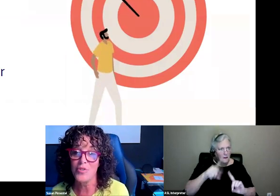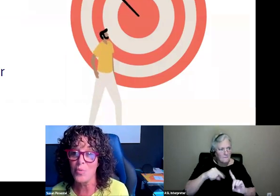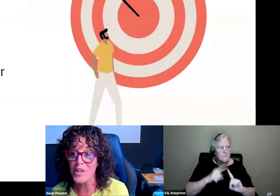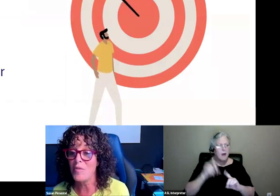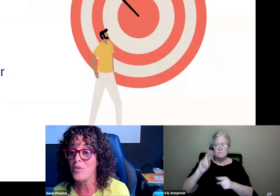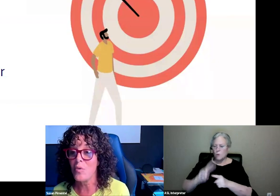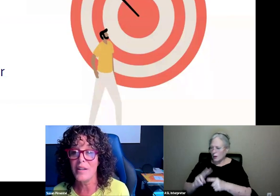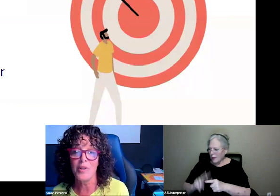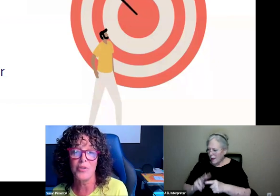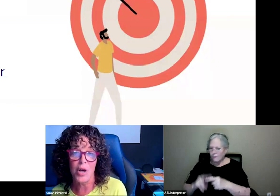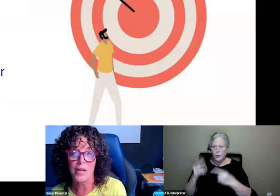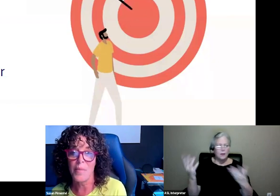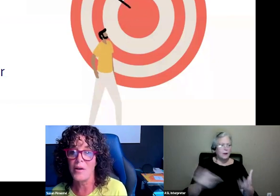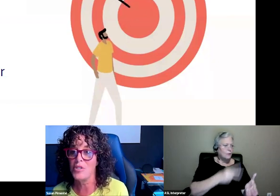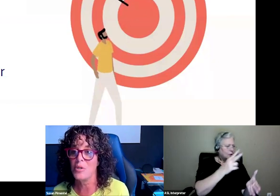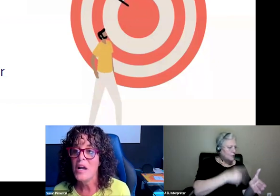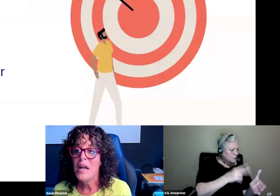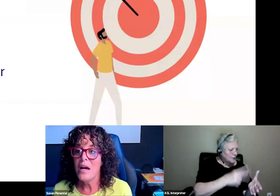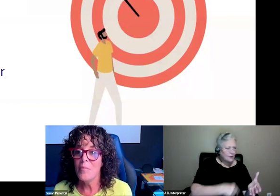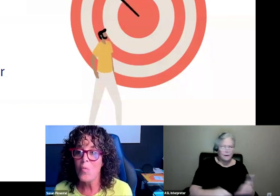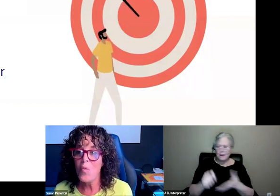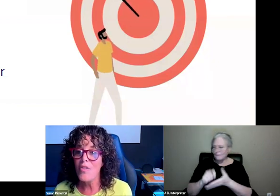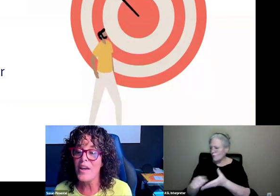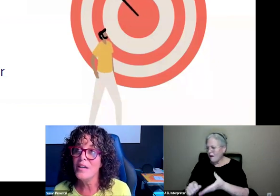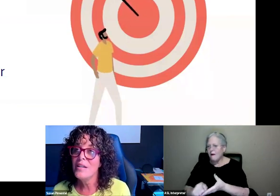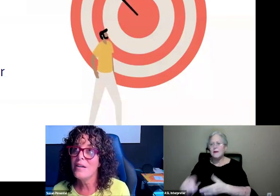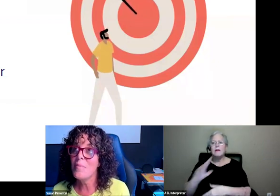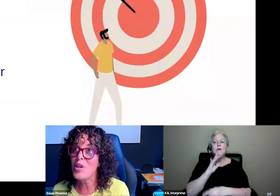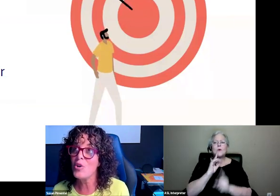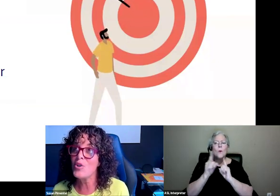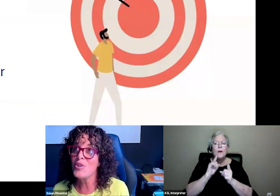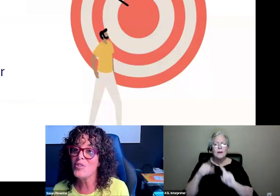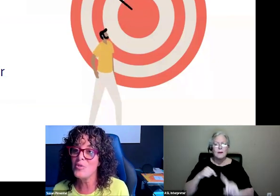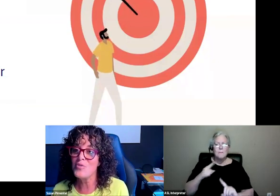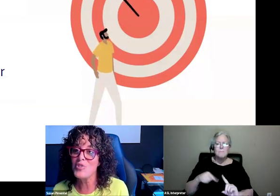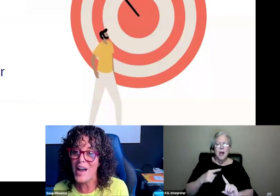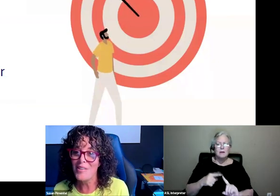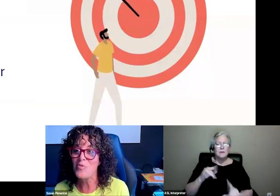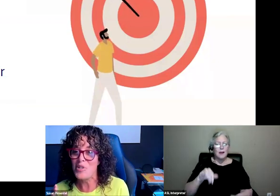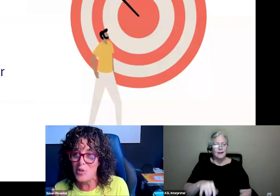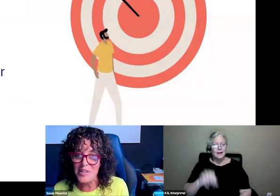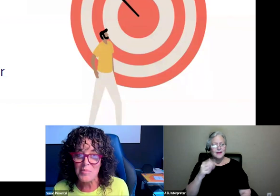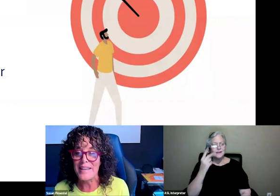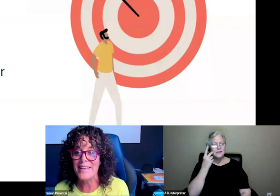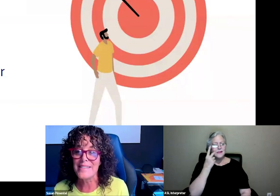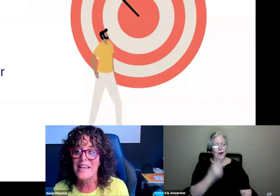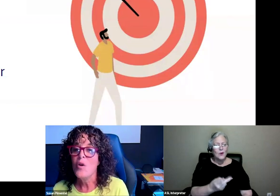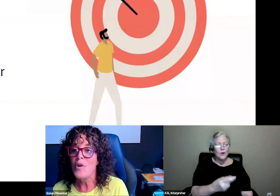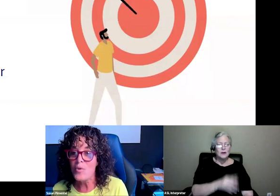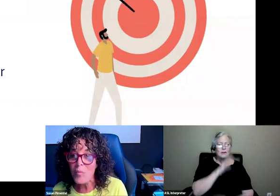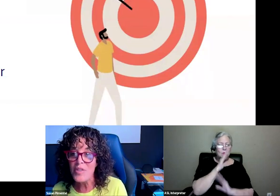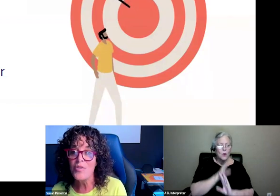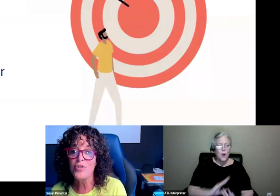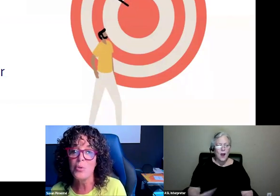what students are reading, what they're writing, what they're talking about. So while they appear sort of siloed when you look at them like this,